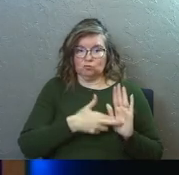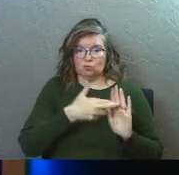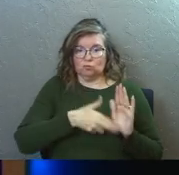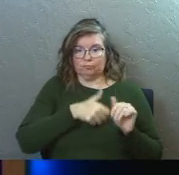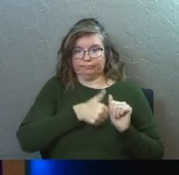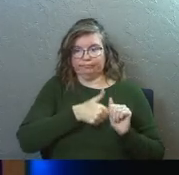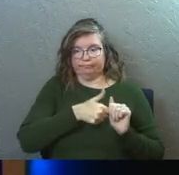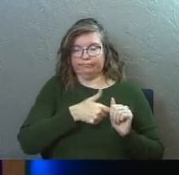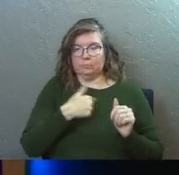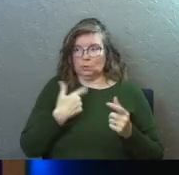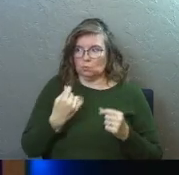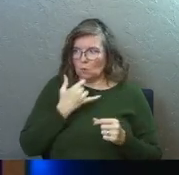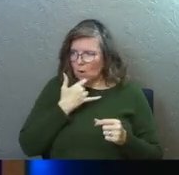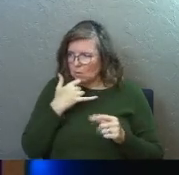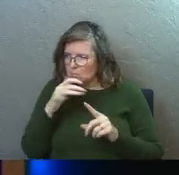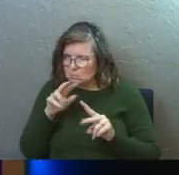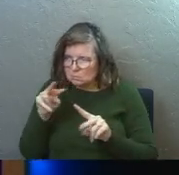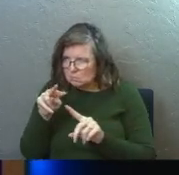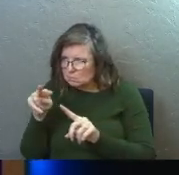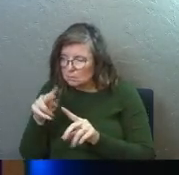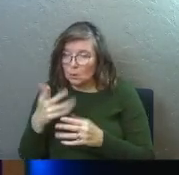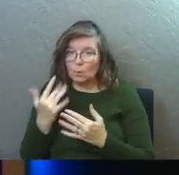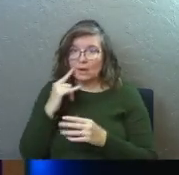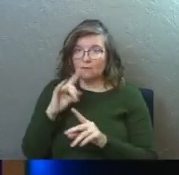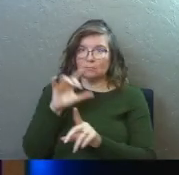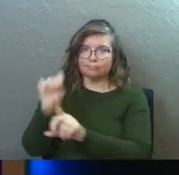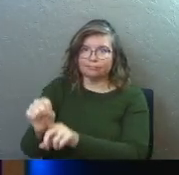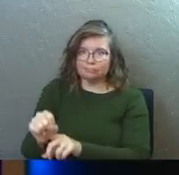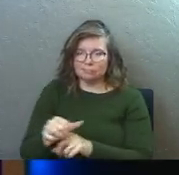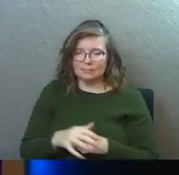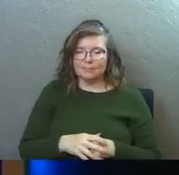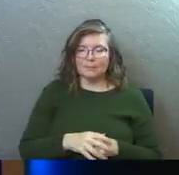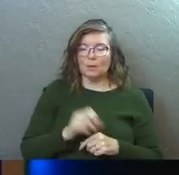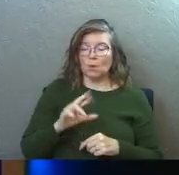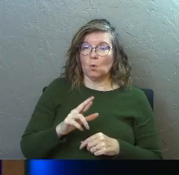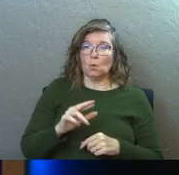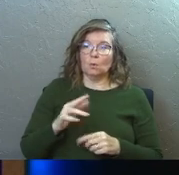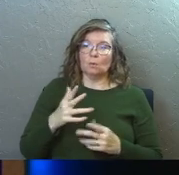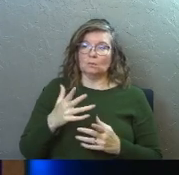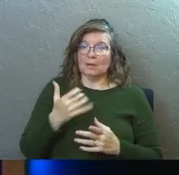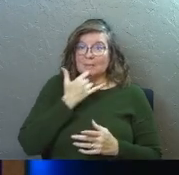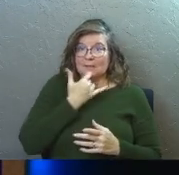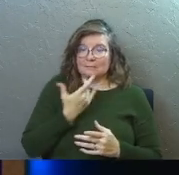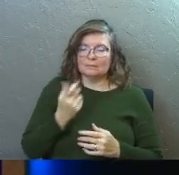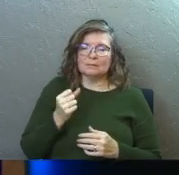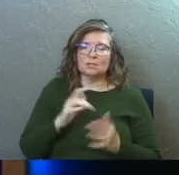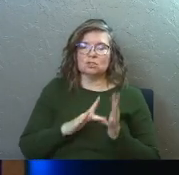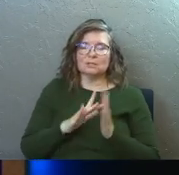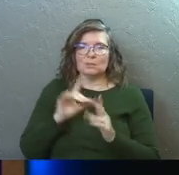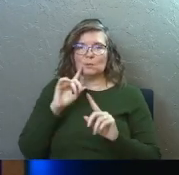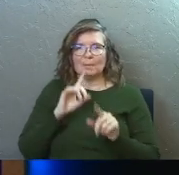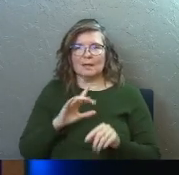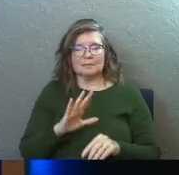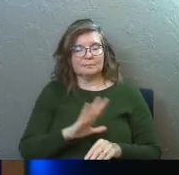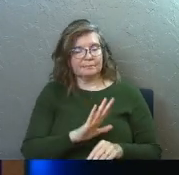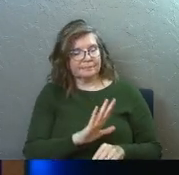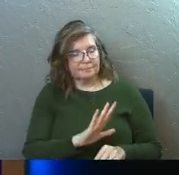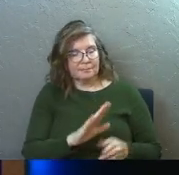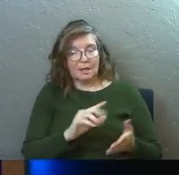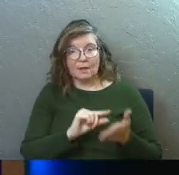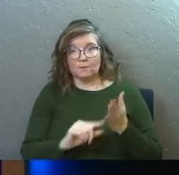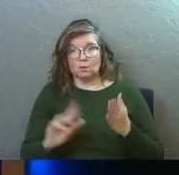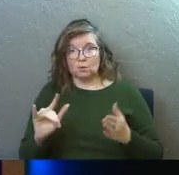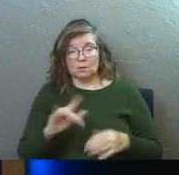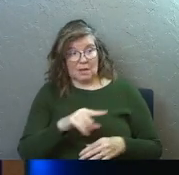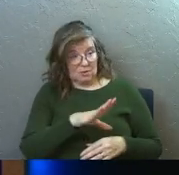following Jesus, like you're going to do something wrong, you're to do something wrong, you know, just waiting for him to make a mistake or a mistake. And this is how Jesus responds. And he said to them in